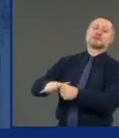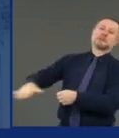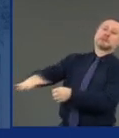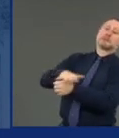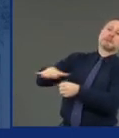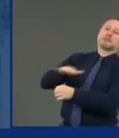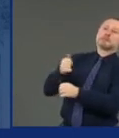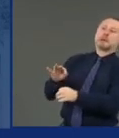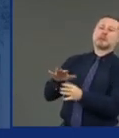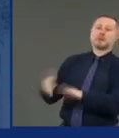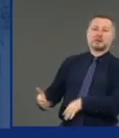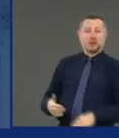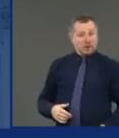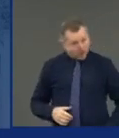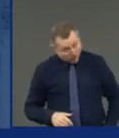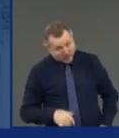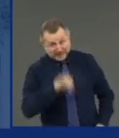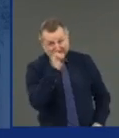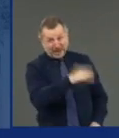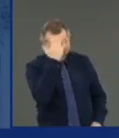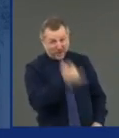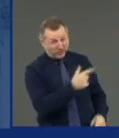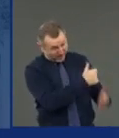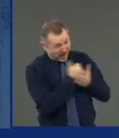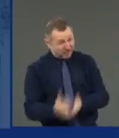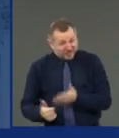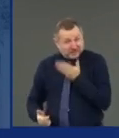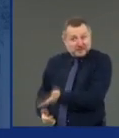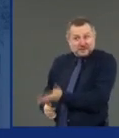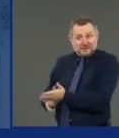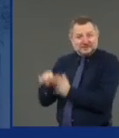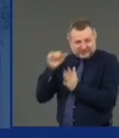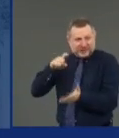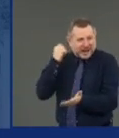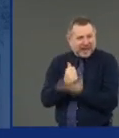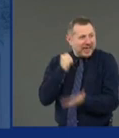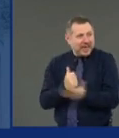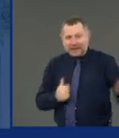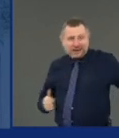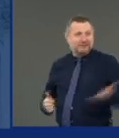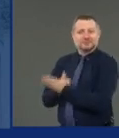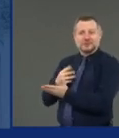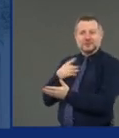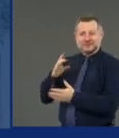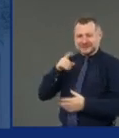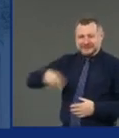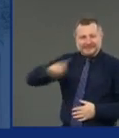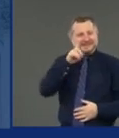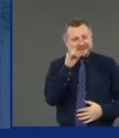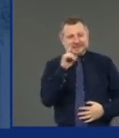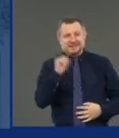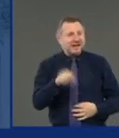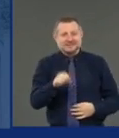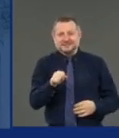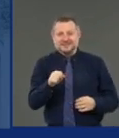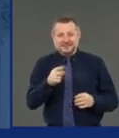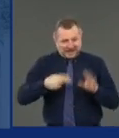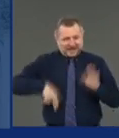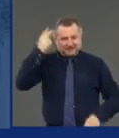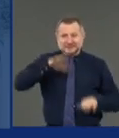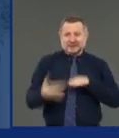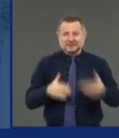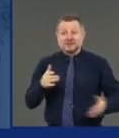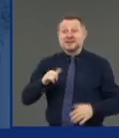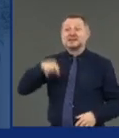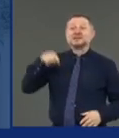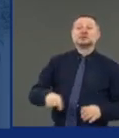you're supposed to help those states. Because they did have more COVID deaths. And this is the United